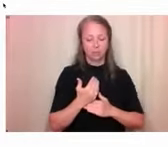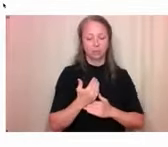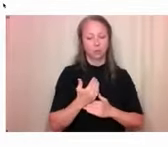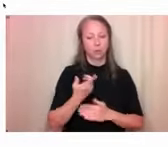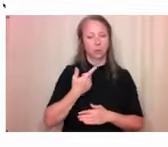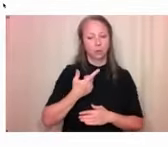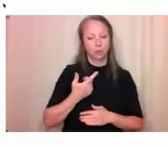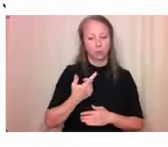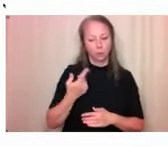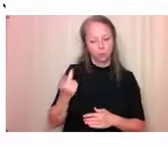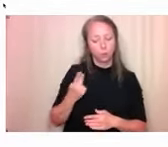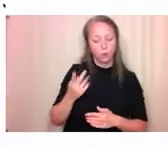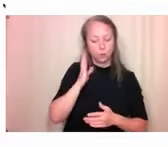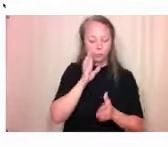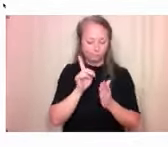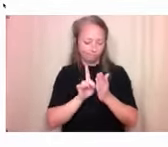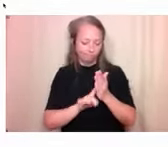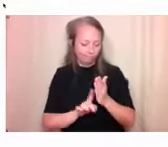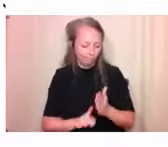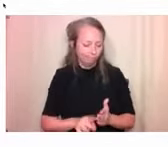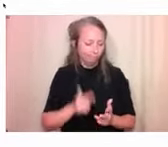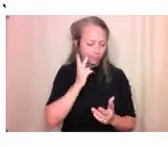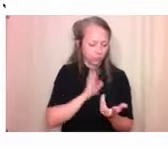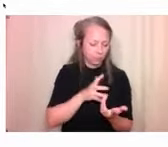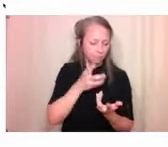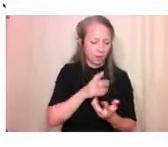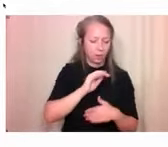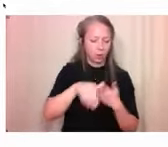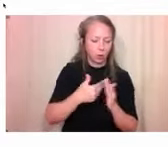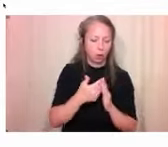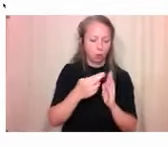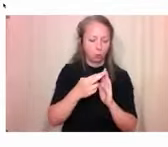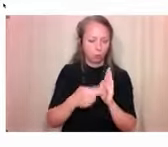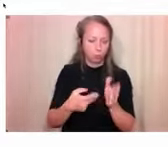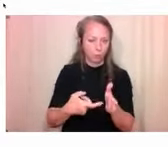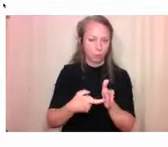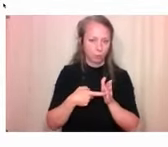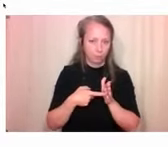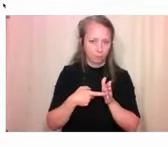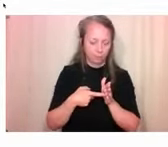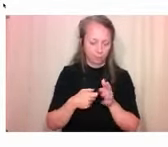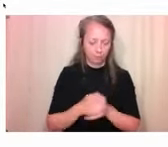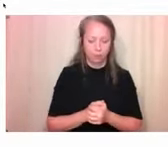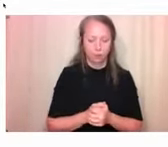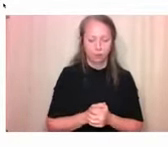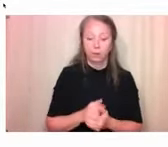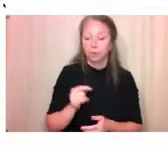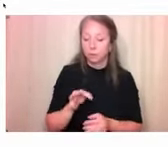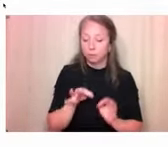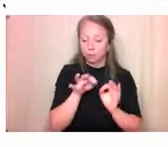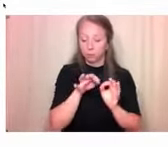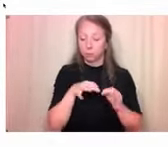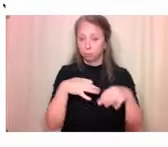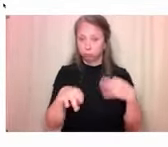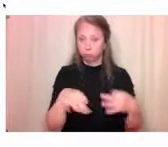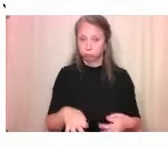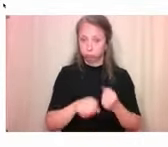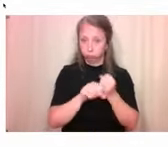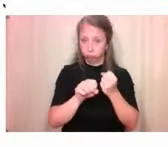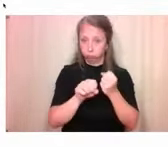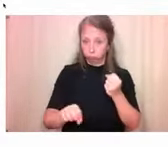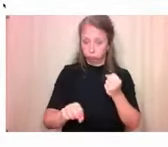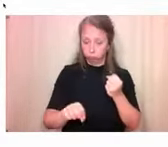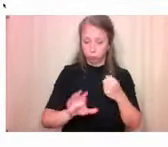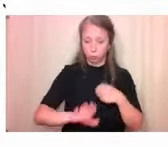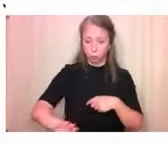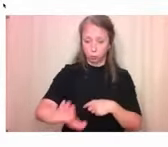that are agreed upon at the end of each questionnaire. So for example, if there's inappropriate language used in the description, we'll be able